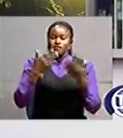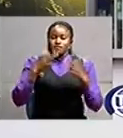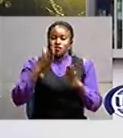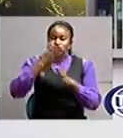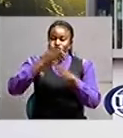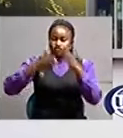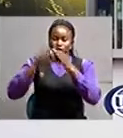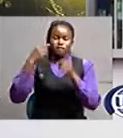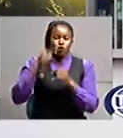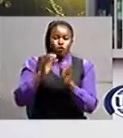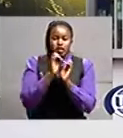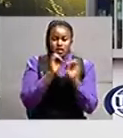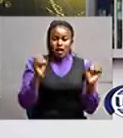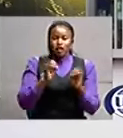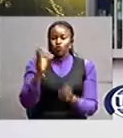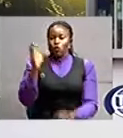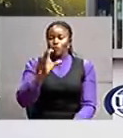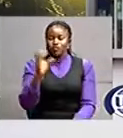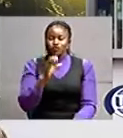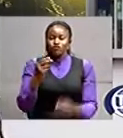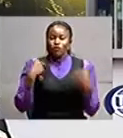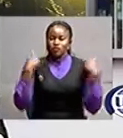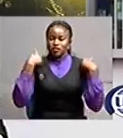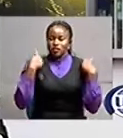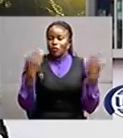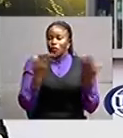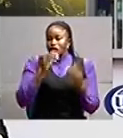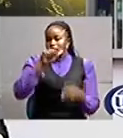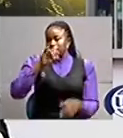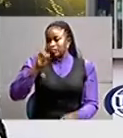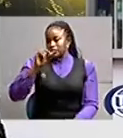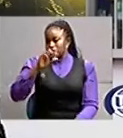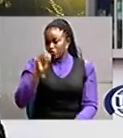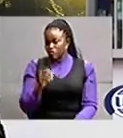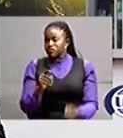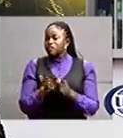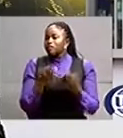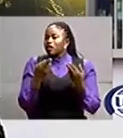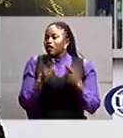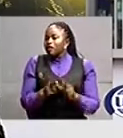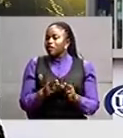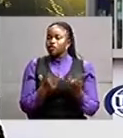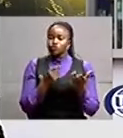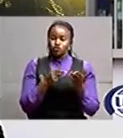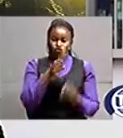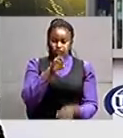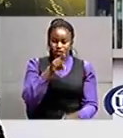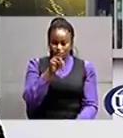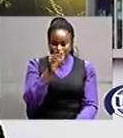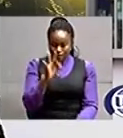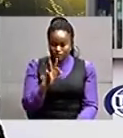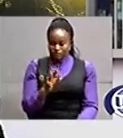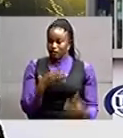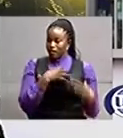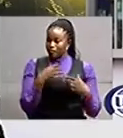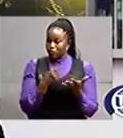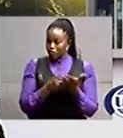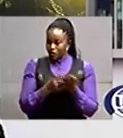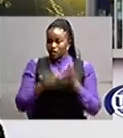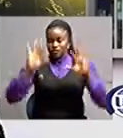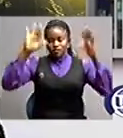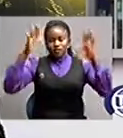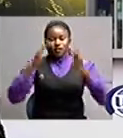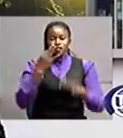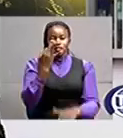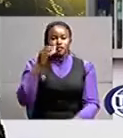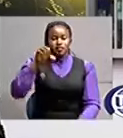-commissioned officers at single training center the commissioning comes at a time when the uganda people's defense forces are celebrating 39